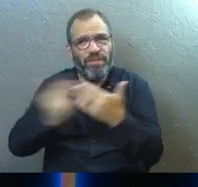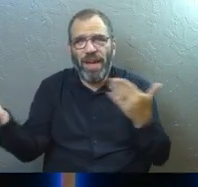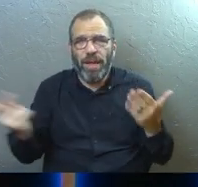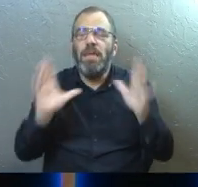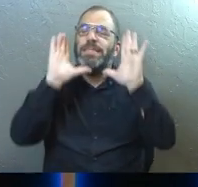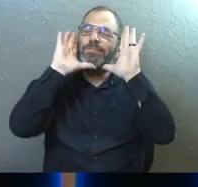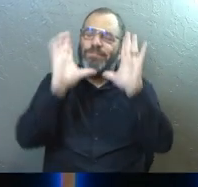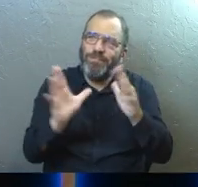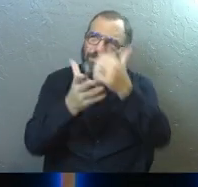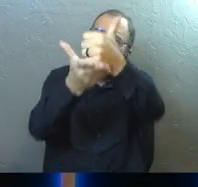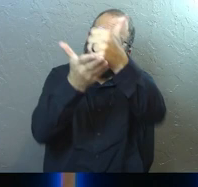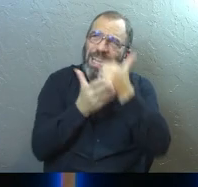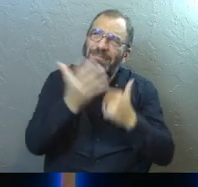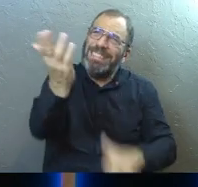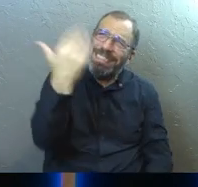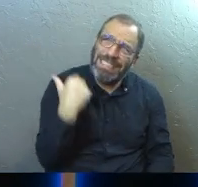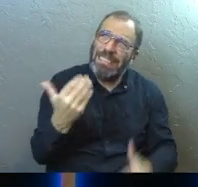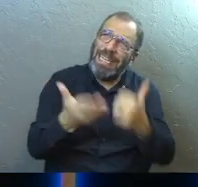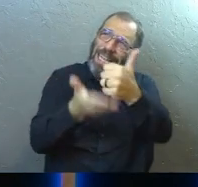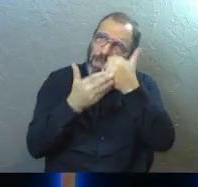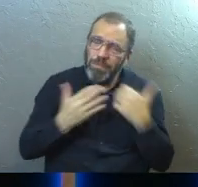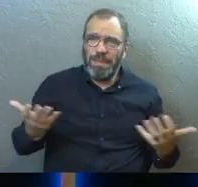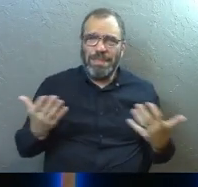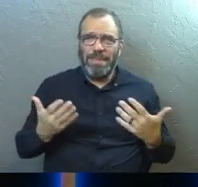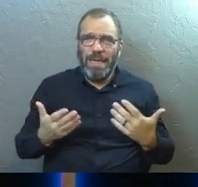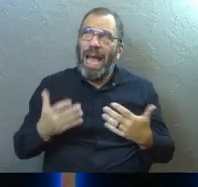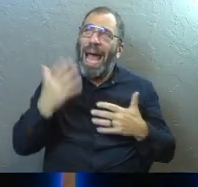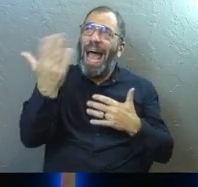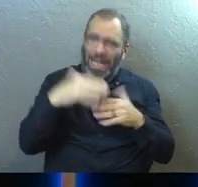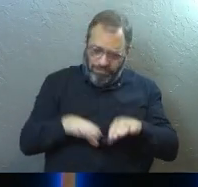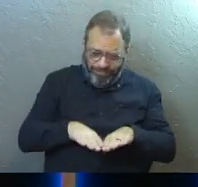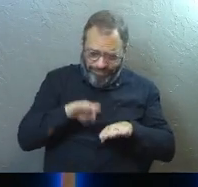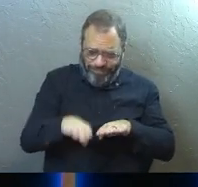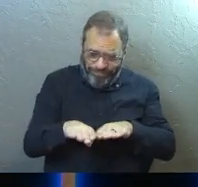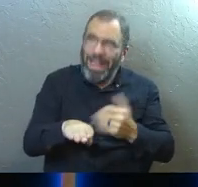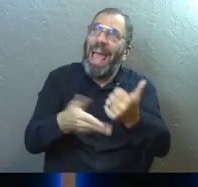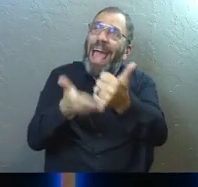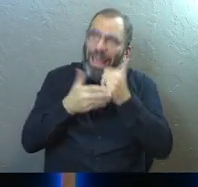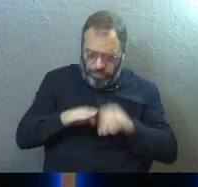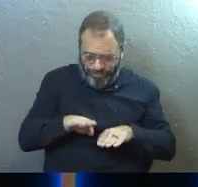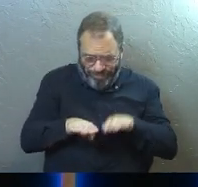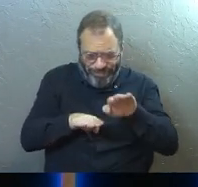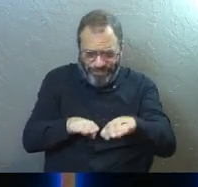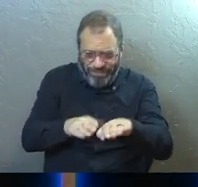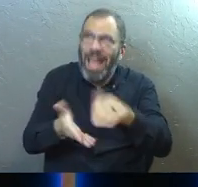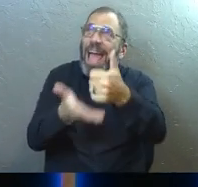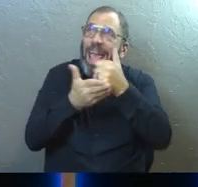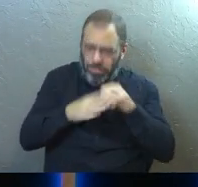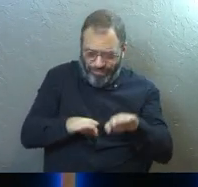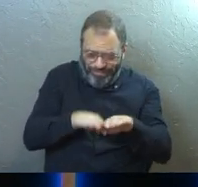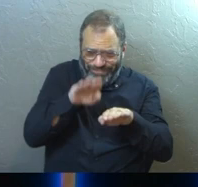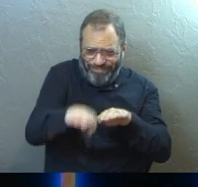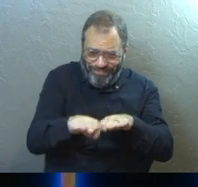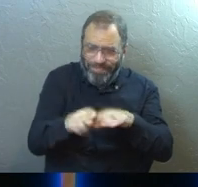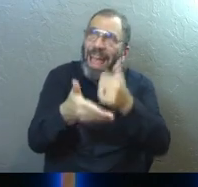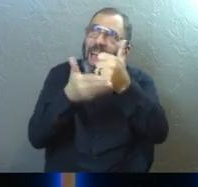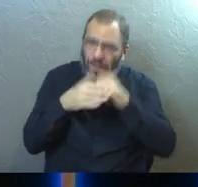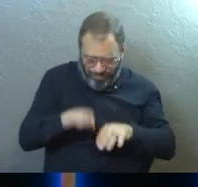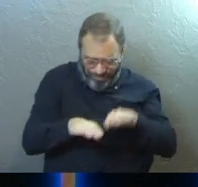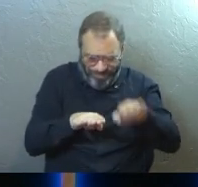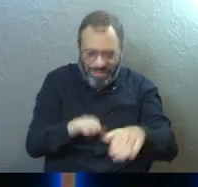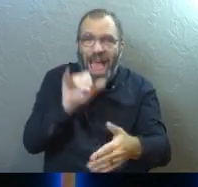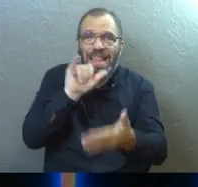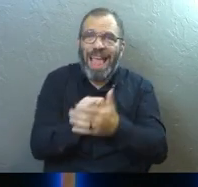So I need his help every step of the way, right? I need him to motivate me and I need him to help me follow through.